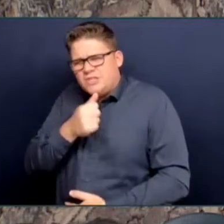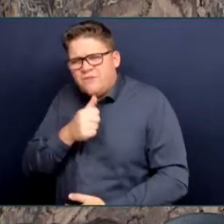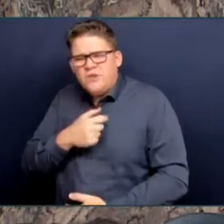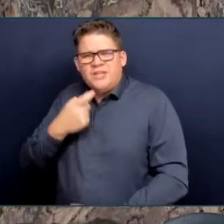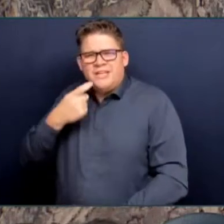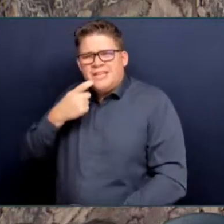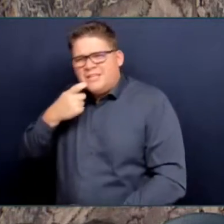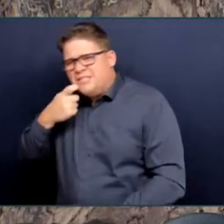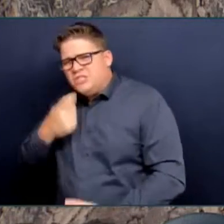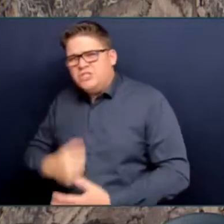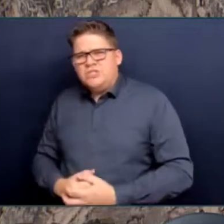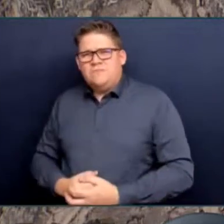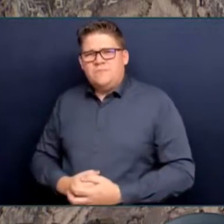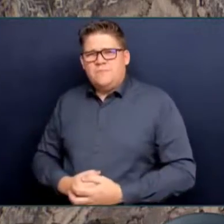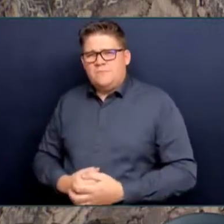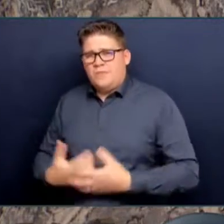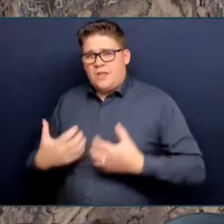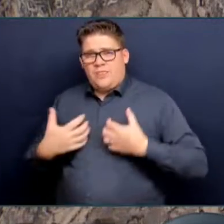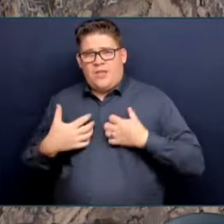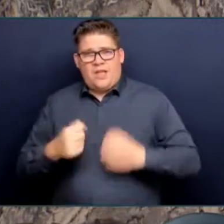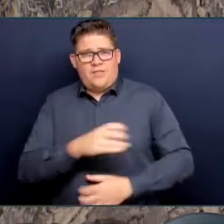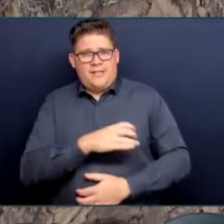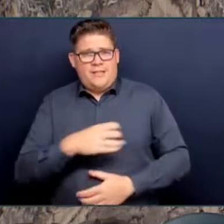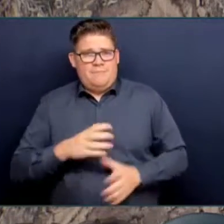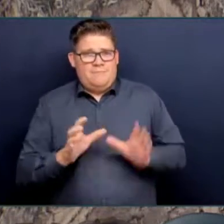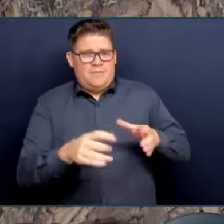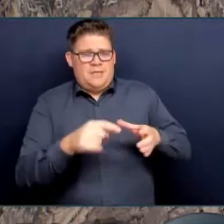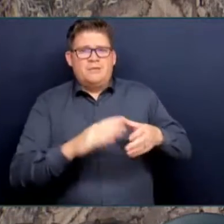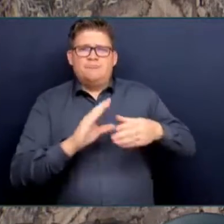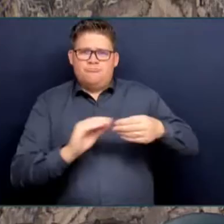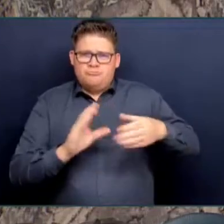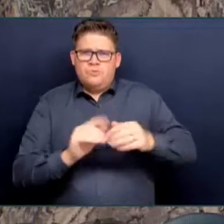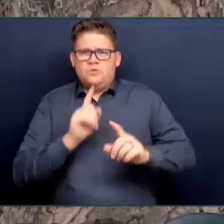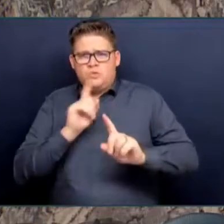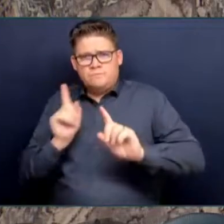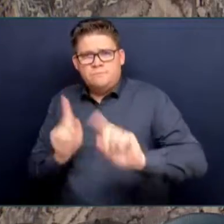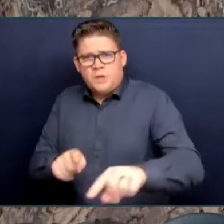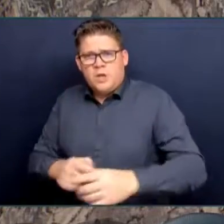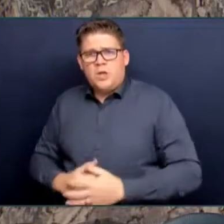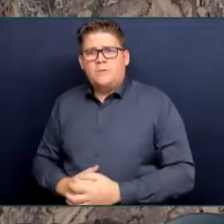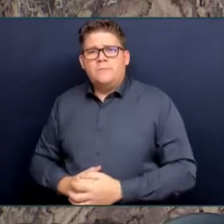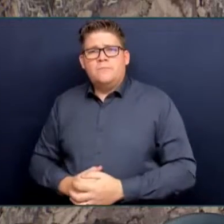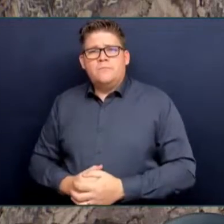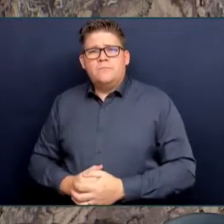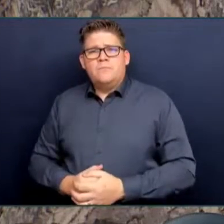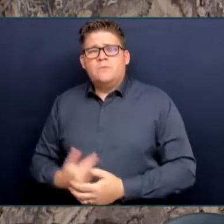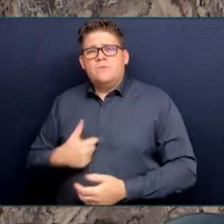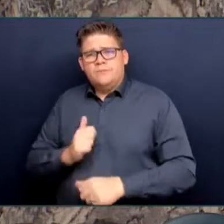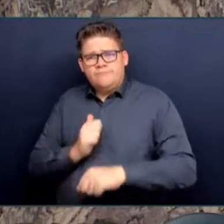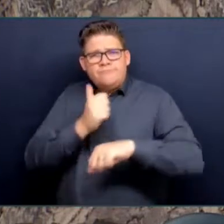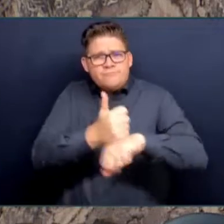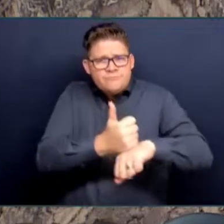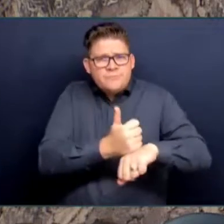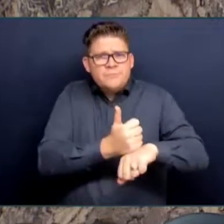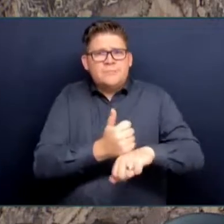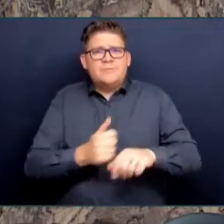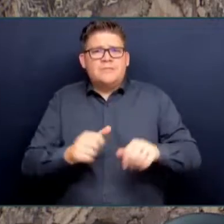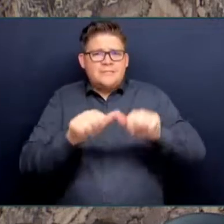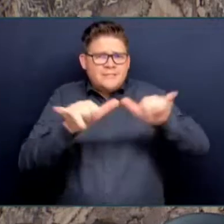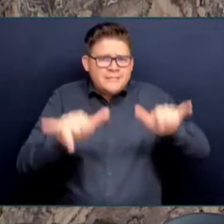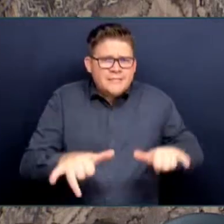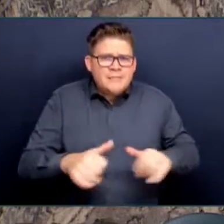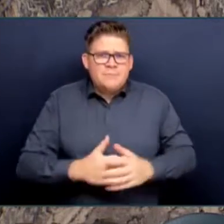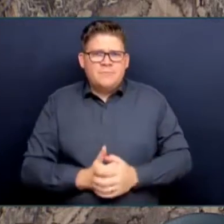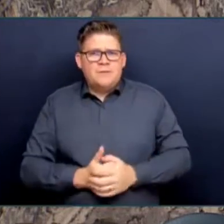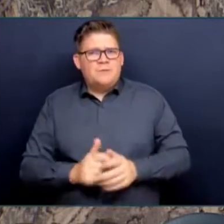it is clear that we have so much more to do when it comes to the issues of addiction. So with that, I say